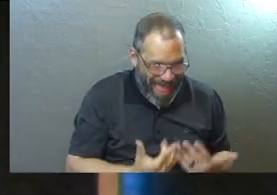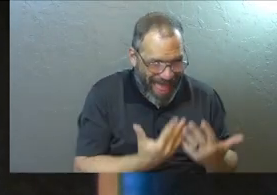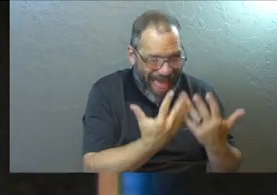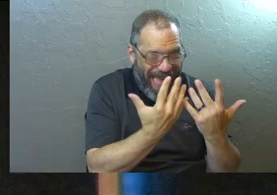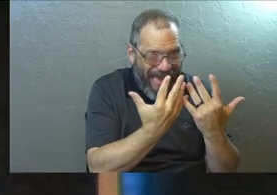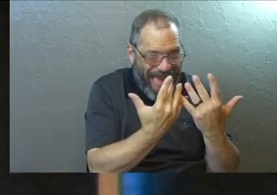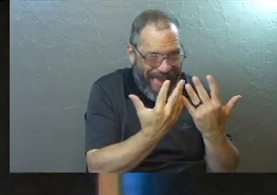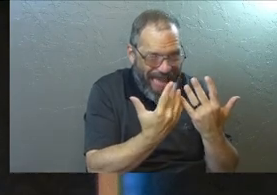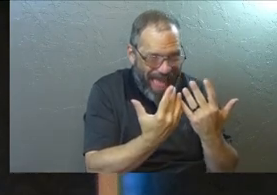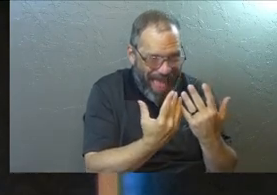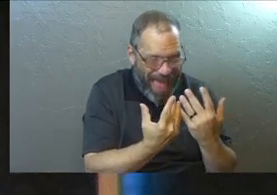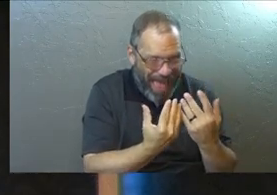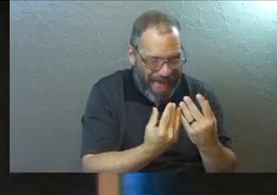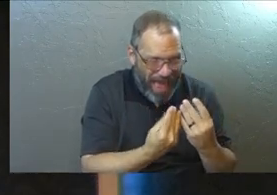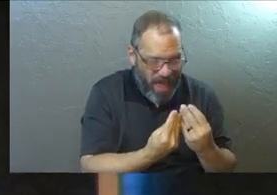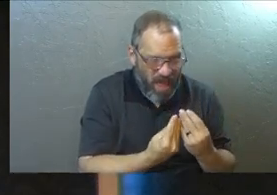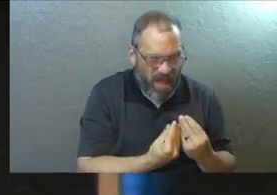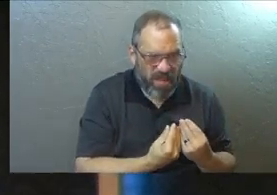dim.